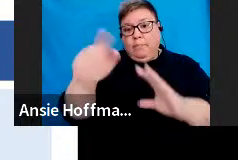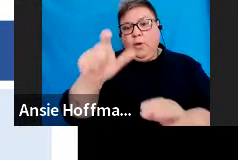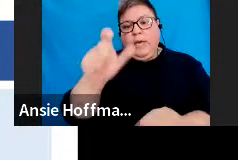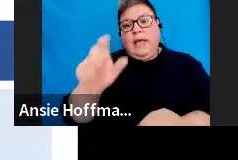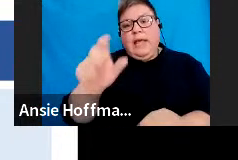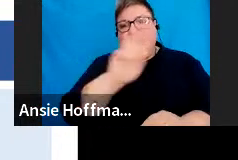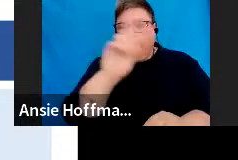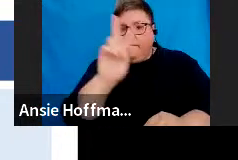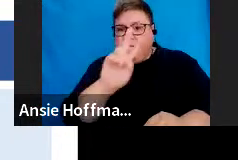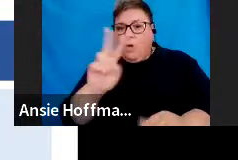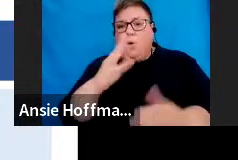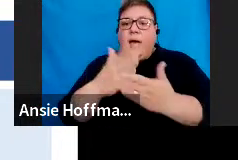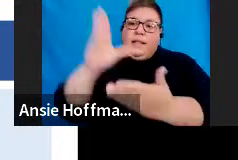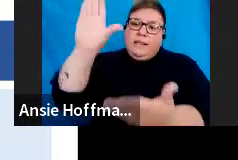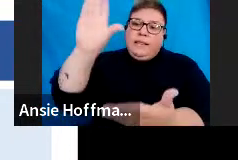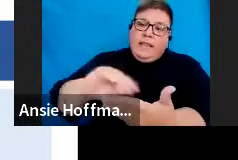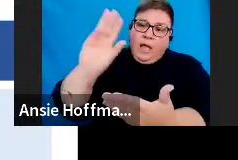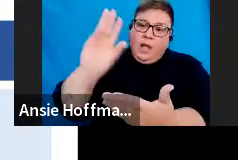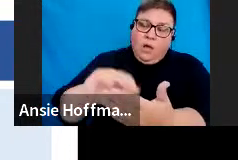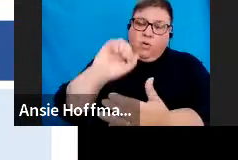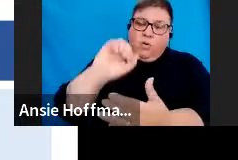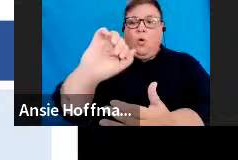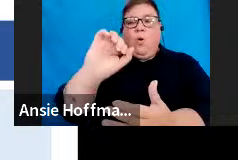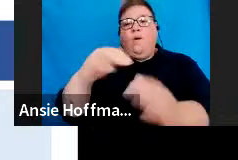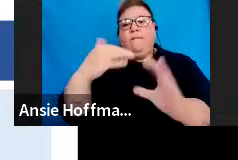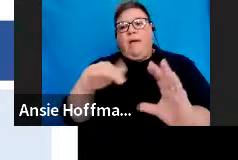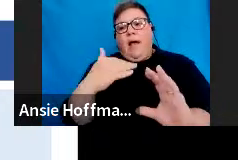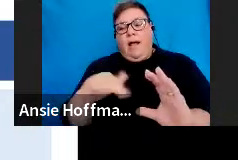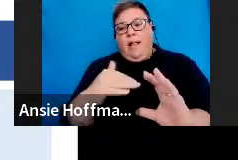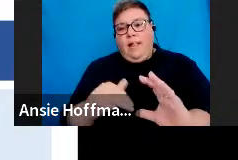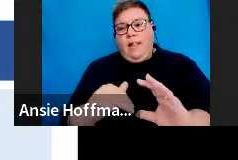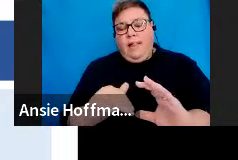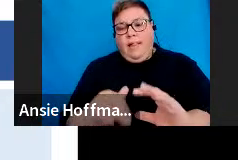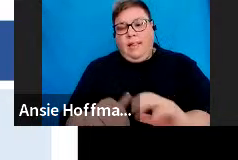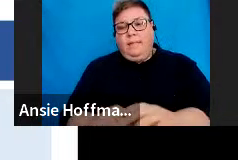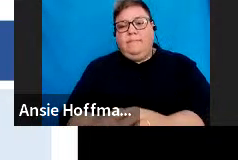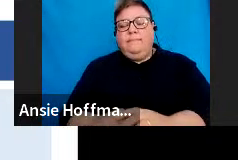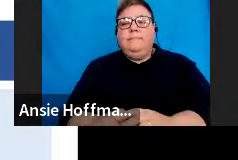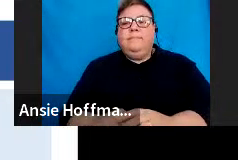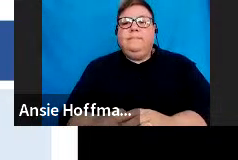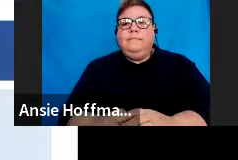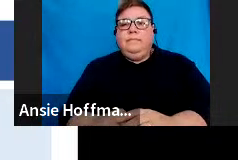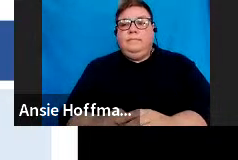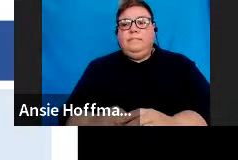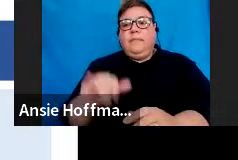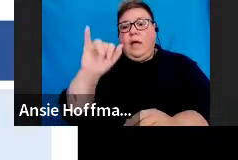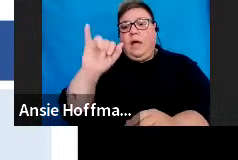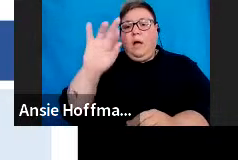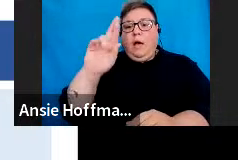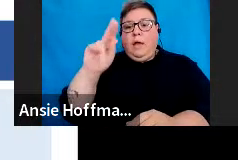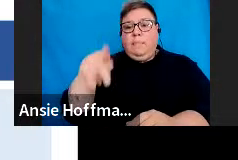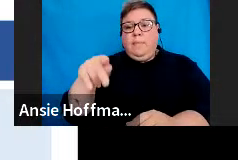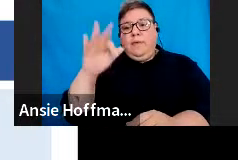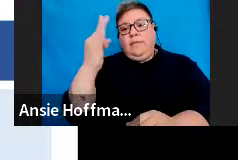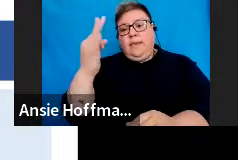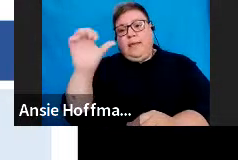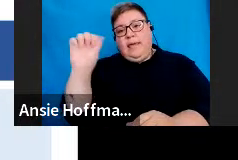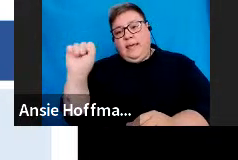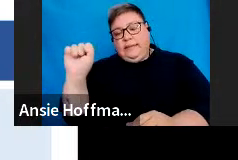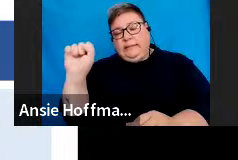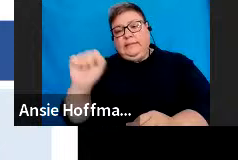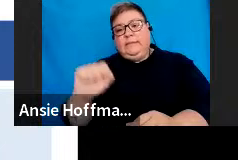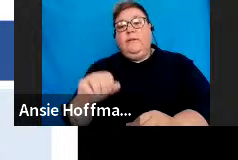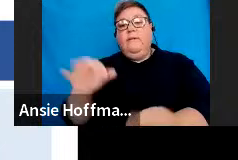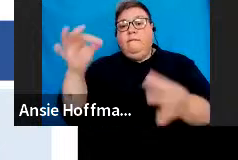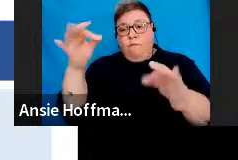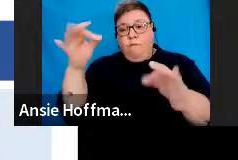the file, complete and submit application forms. And then the IRP3S form has been